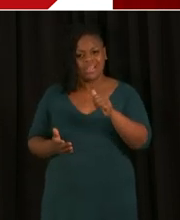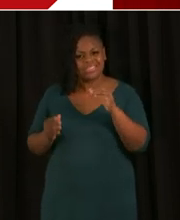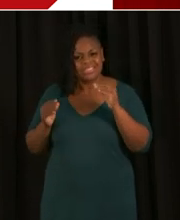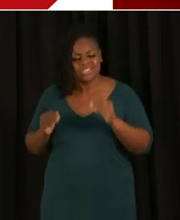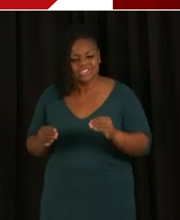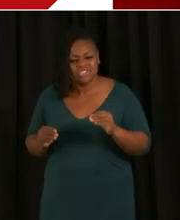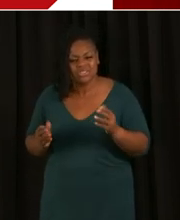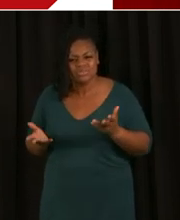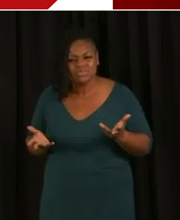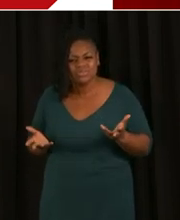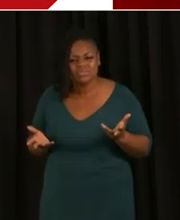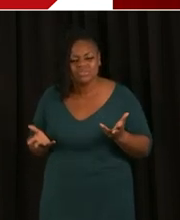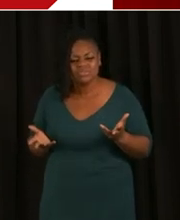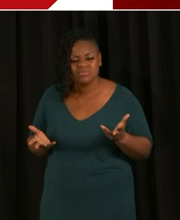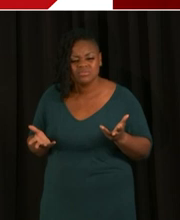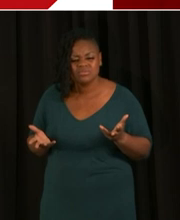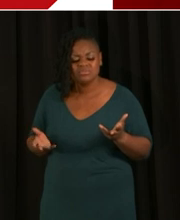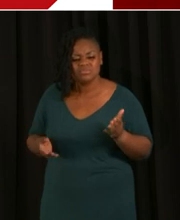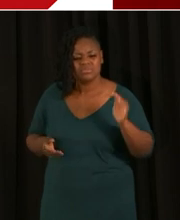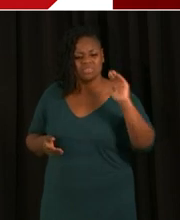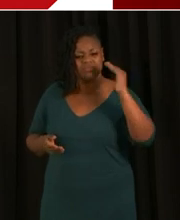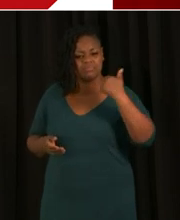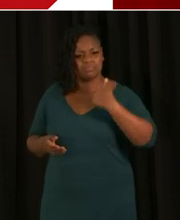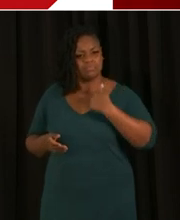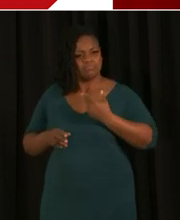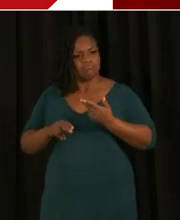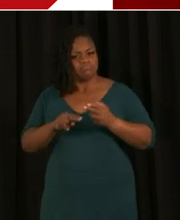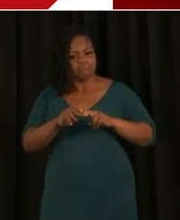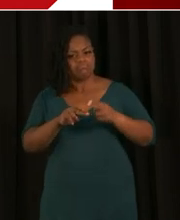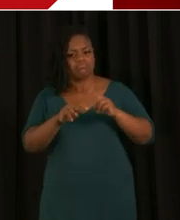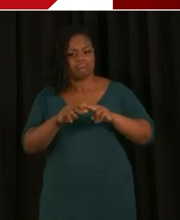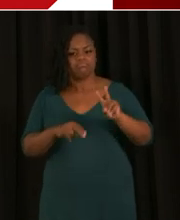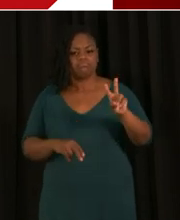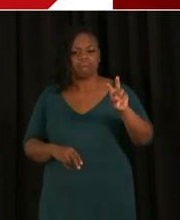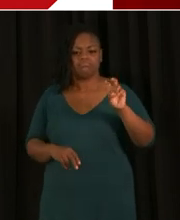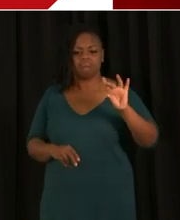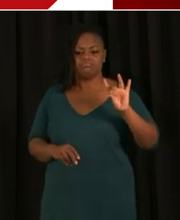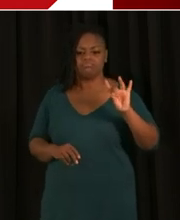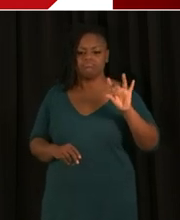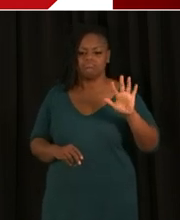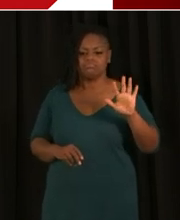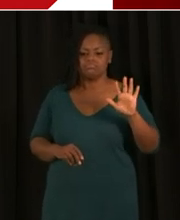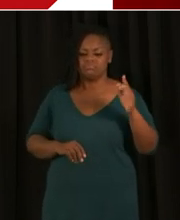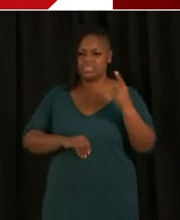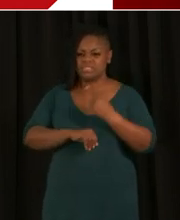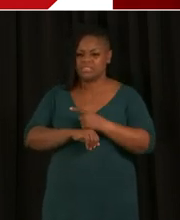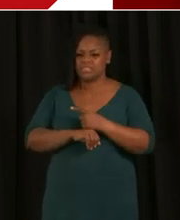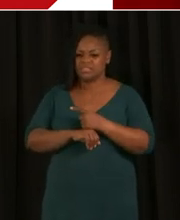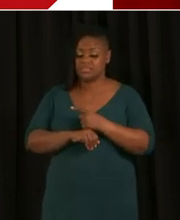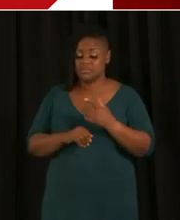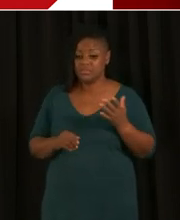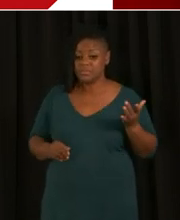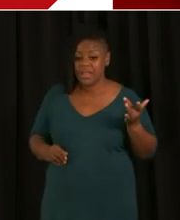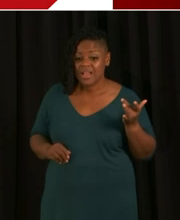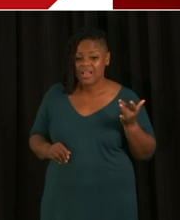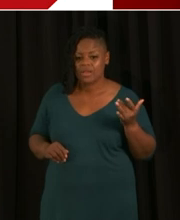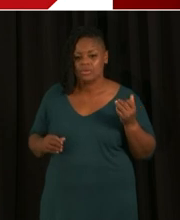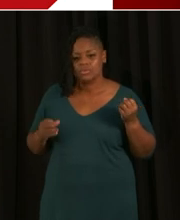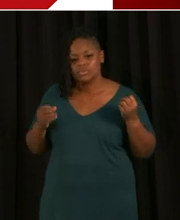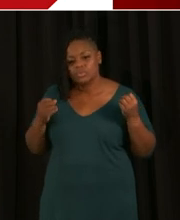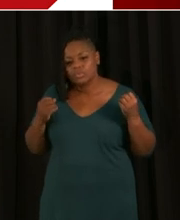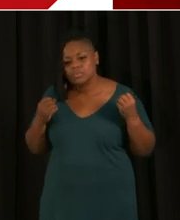you know, we were going to increase to 185 days because of all the time, the three weeks lost last year,